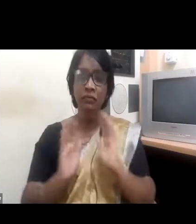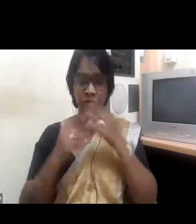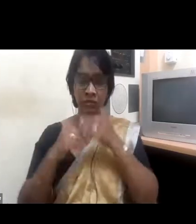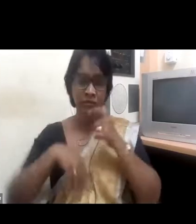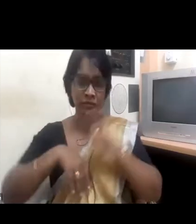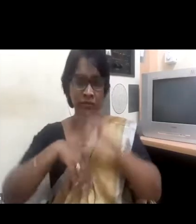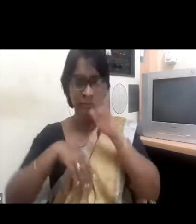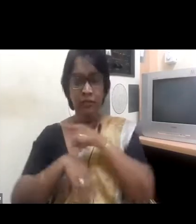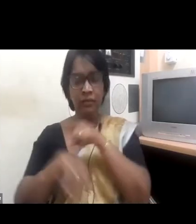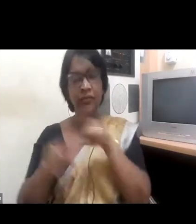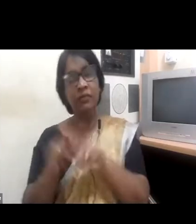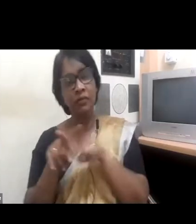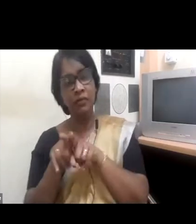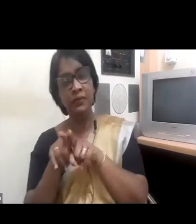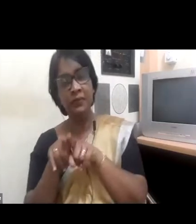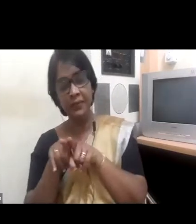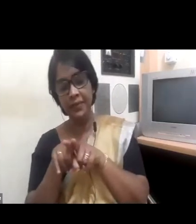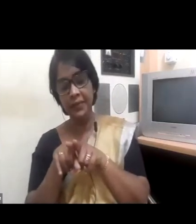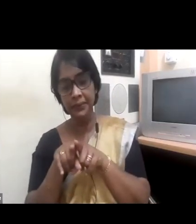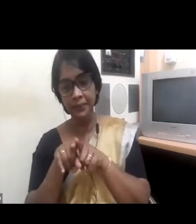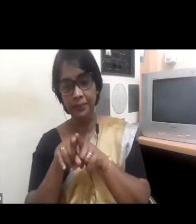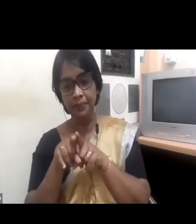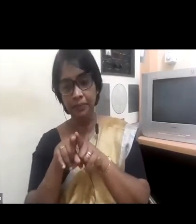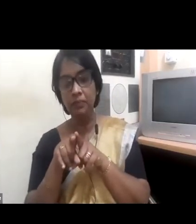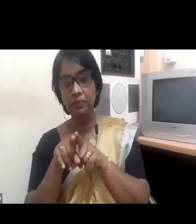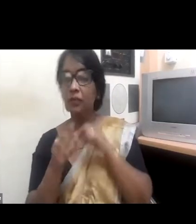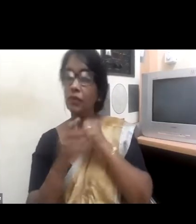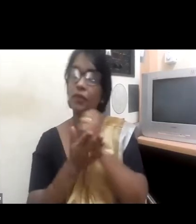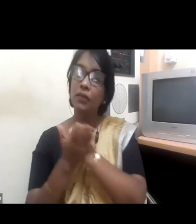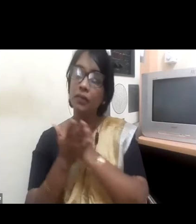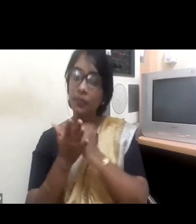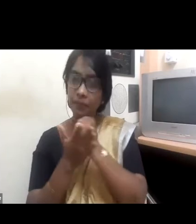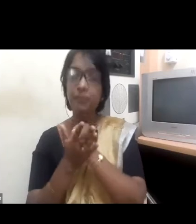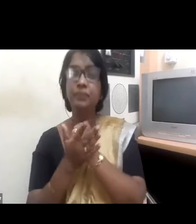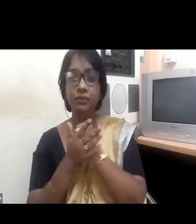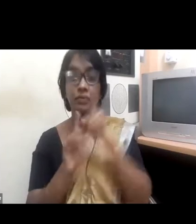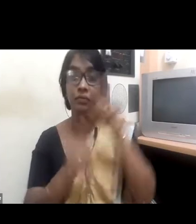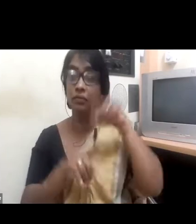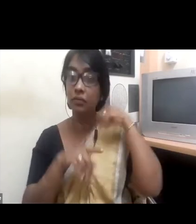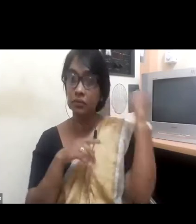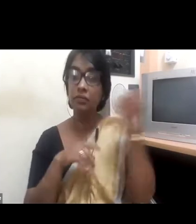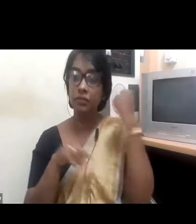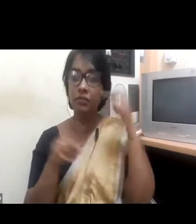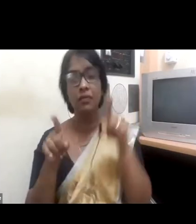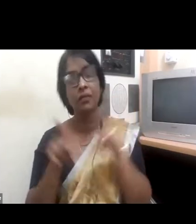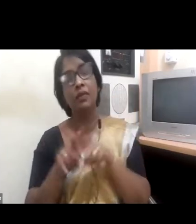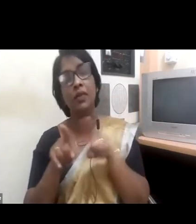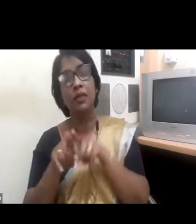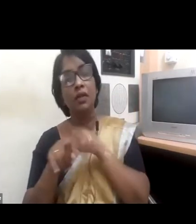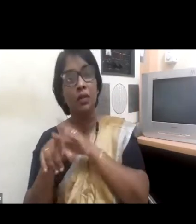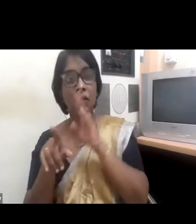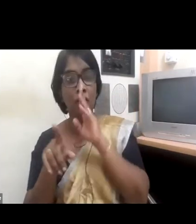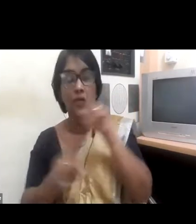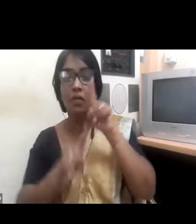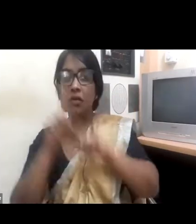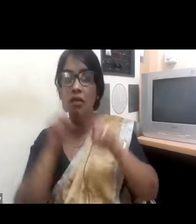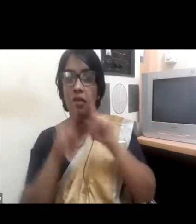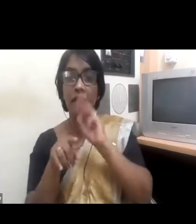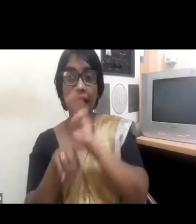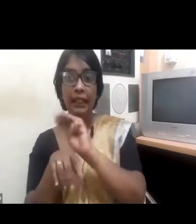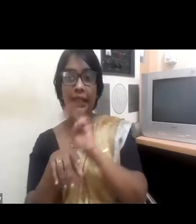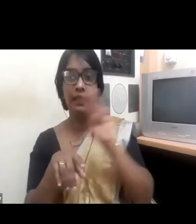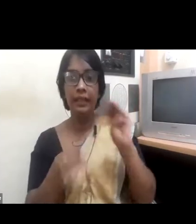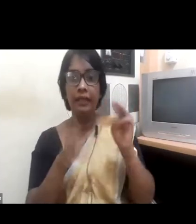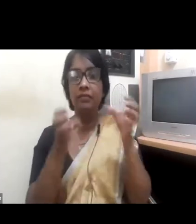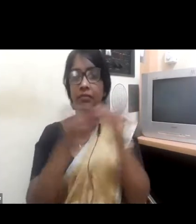equally split between 30 men and 30 women. So as we discuss